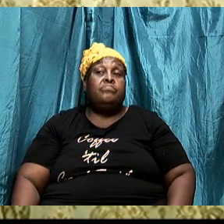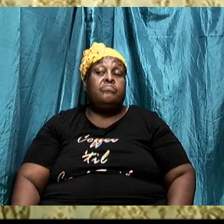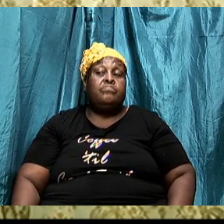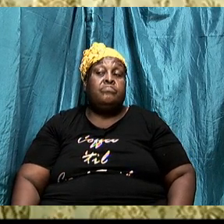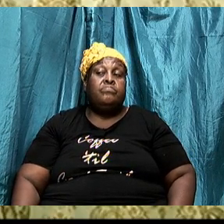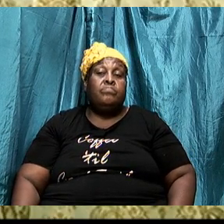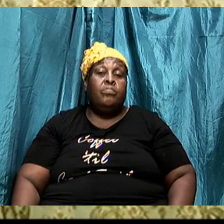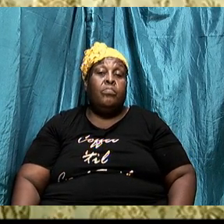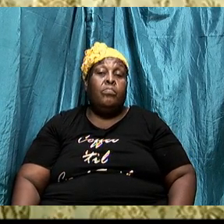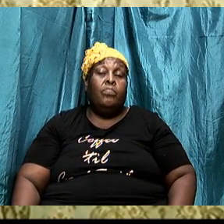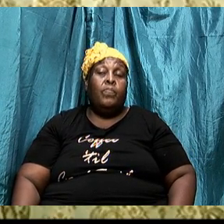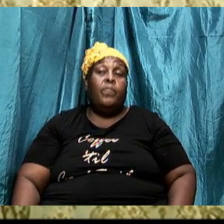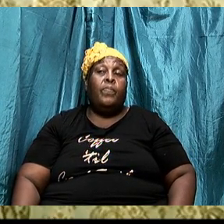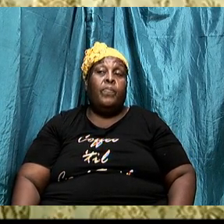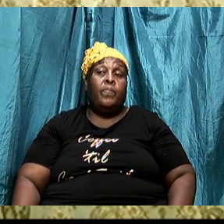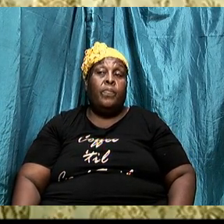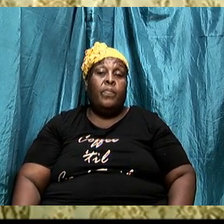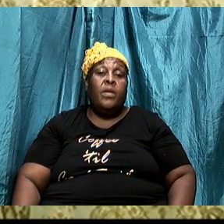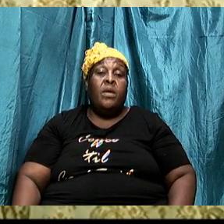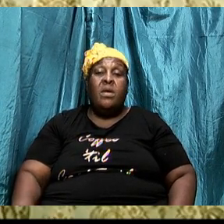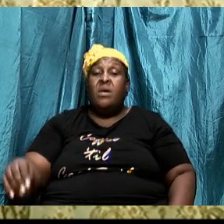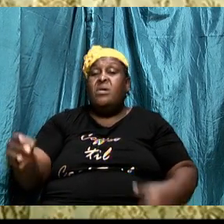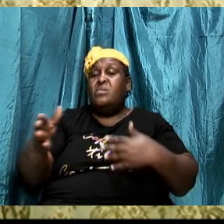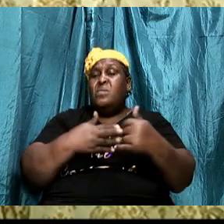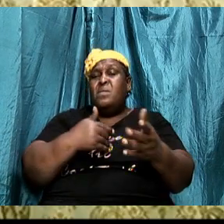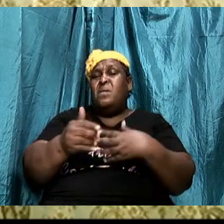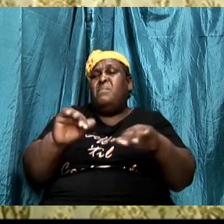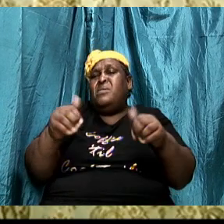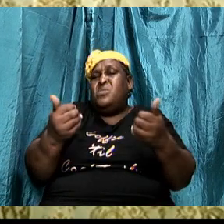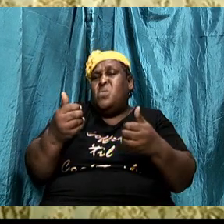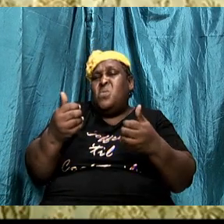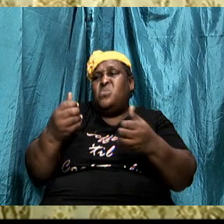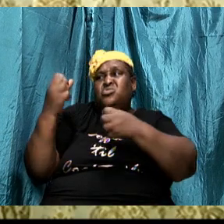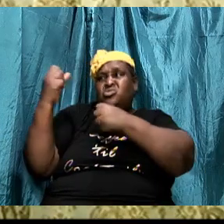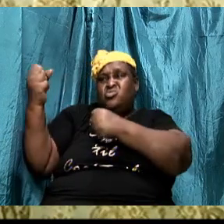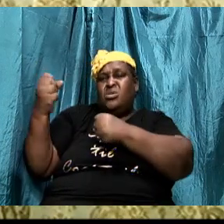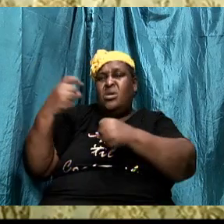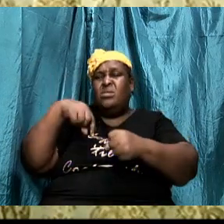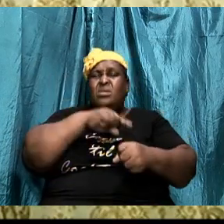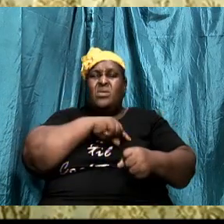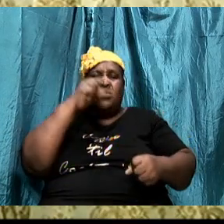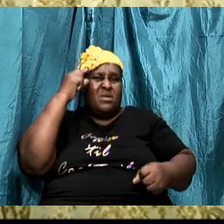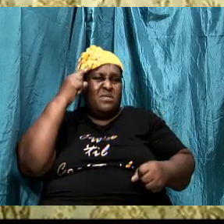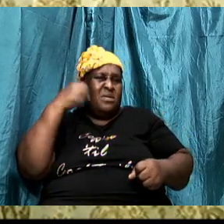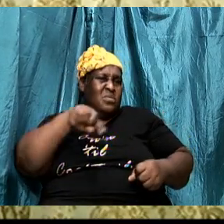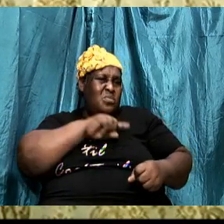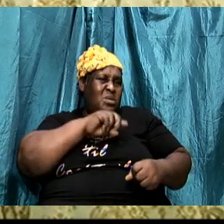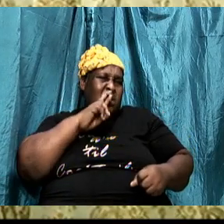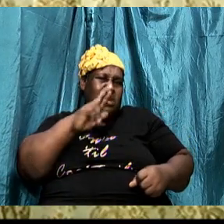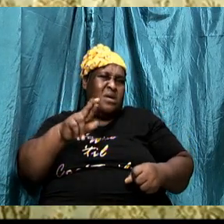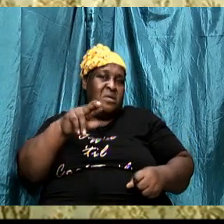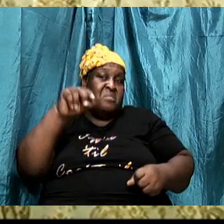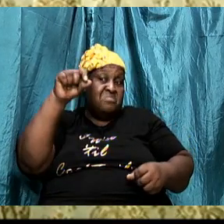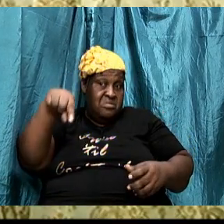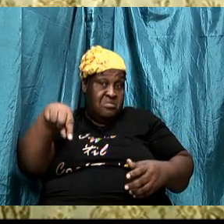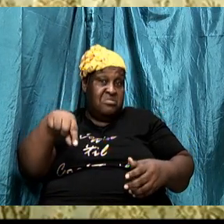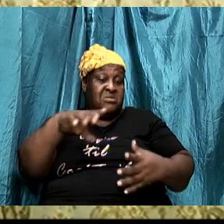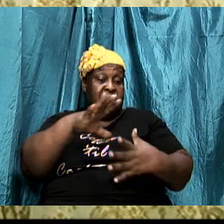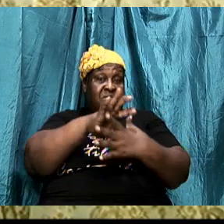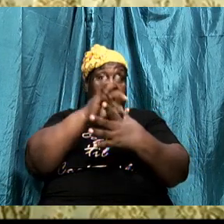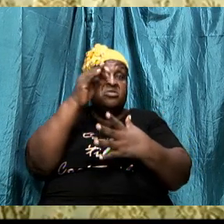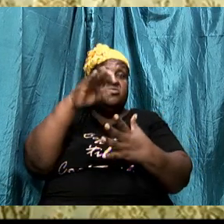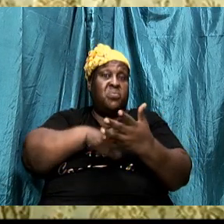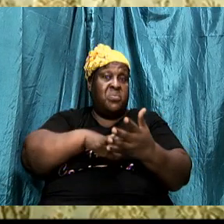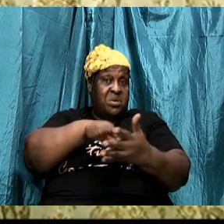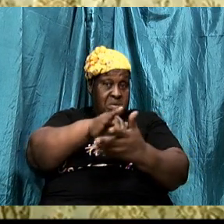no matter how strong we think we are, this flesh is weak. And you can look for that, can write